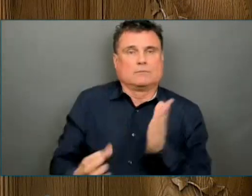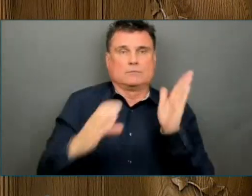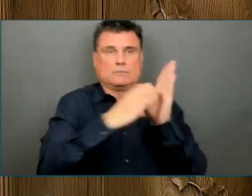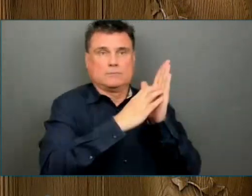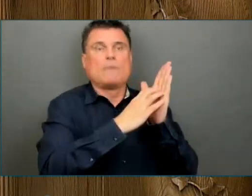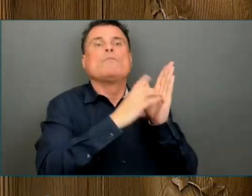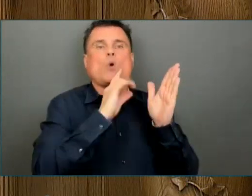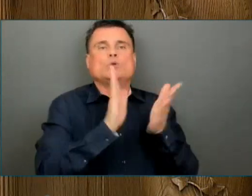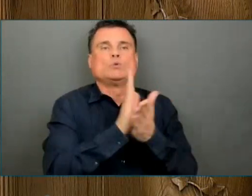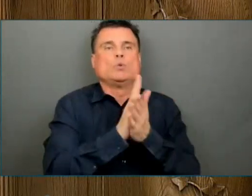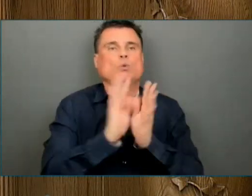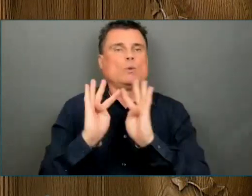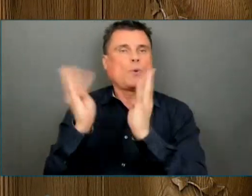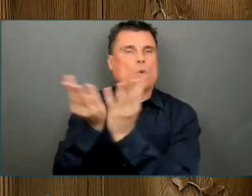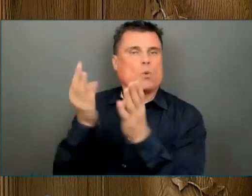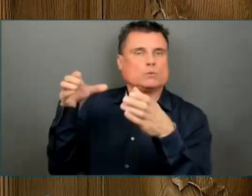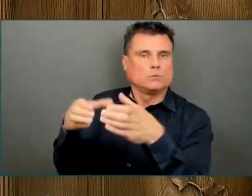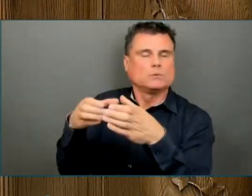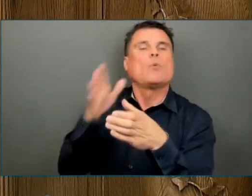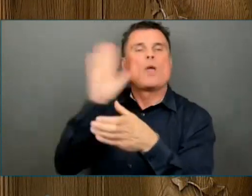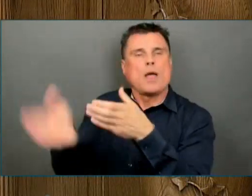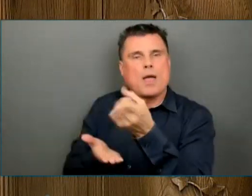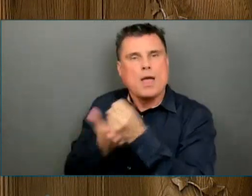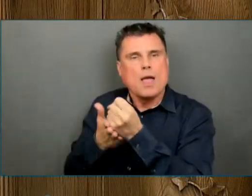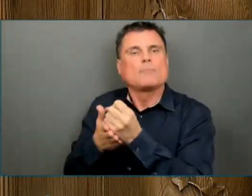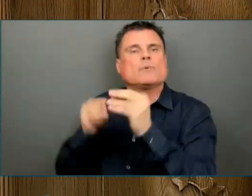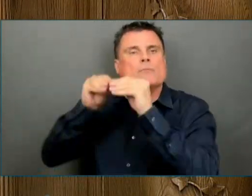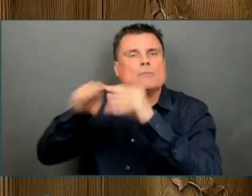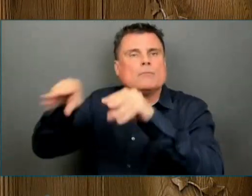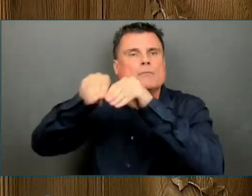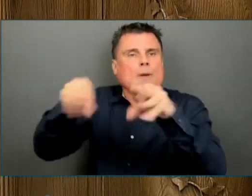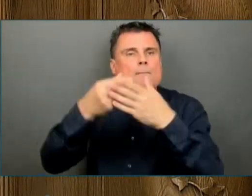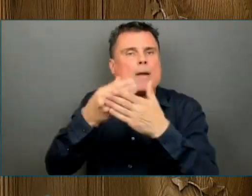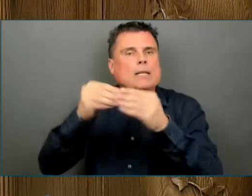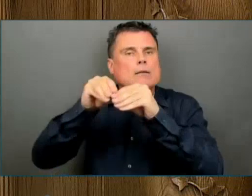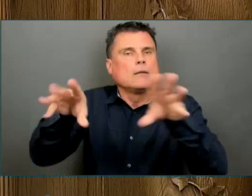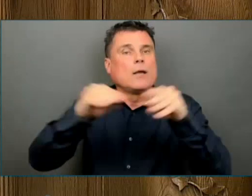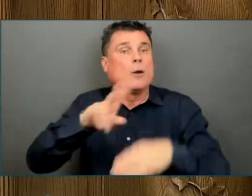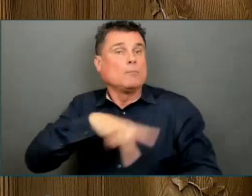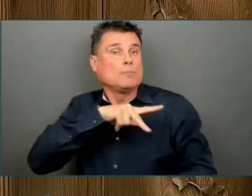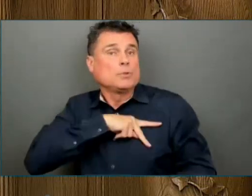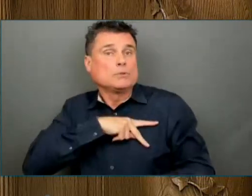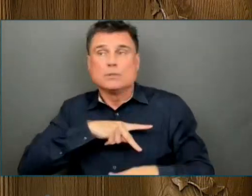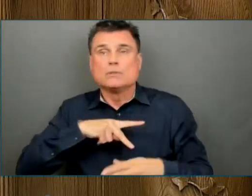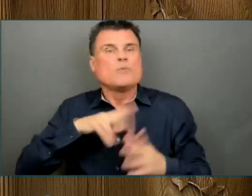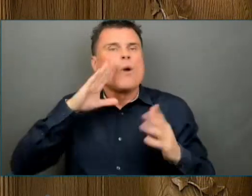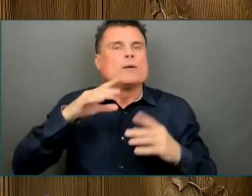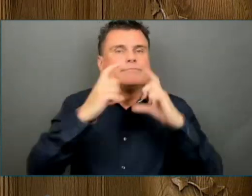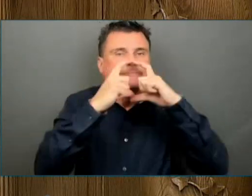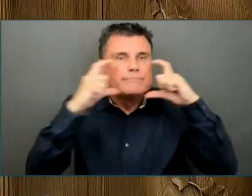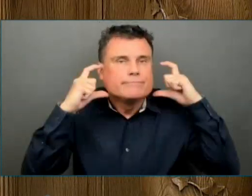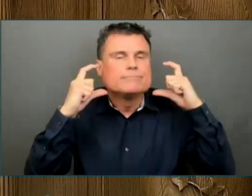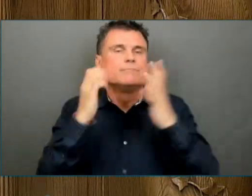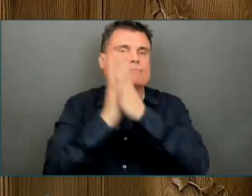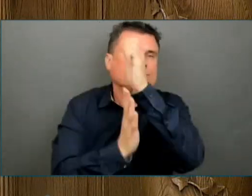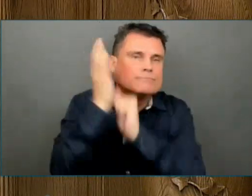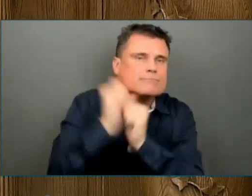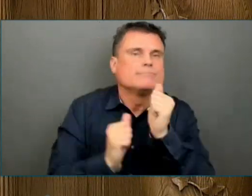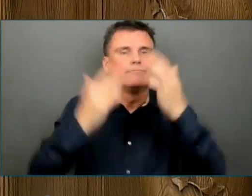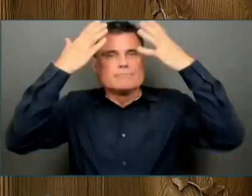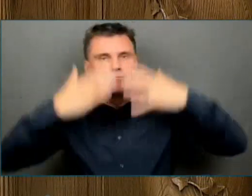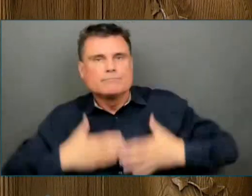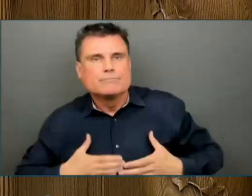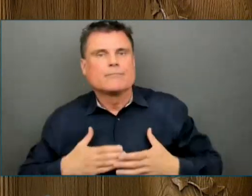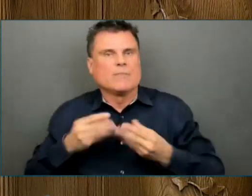of hand sanitizing stations, and hundreds of new front-line staff in our schools. As we prepare for the next school